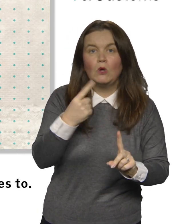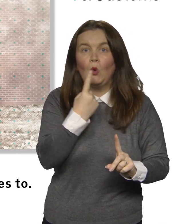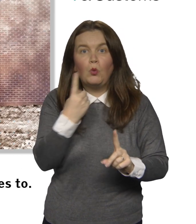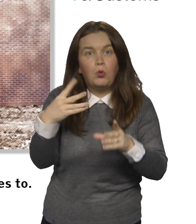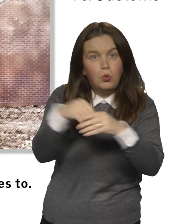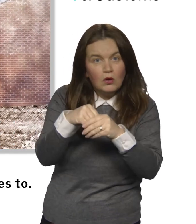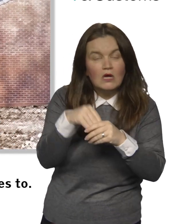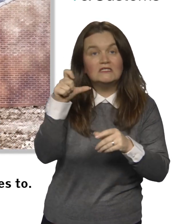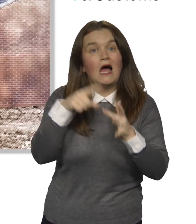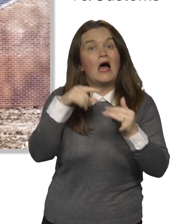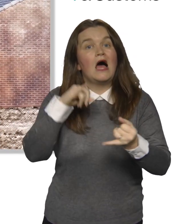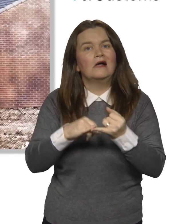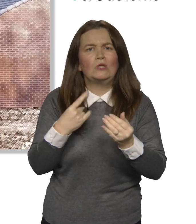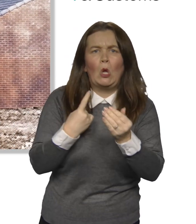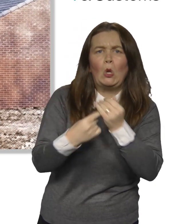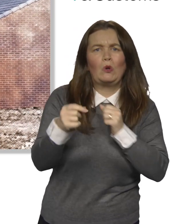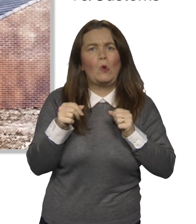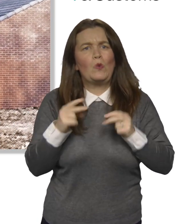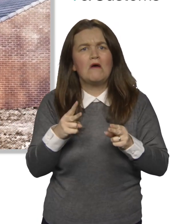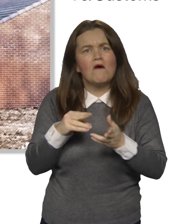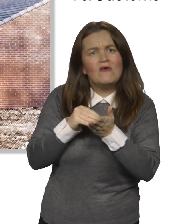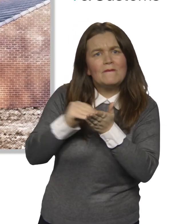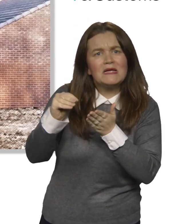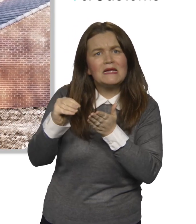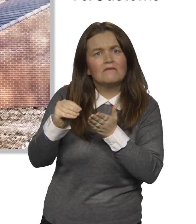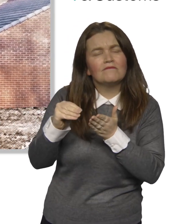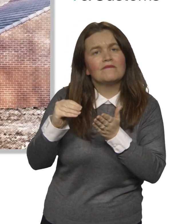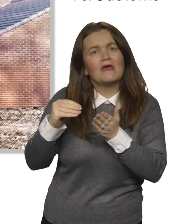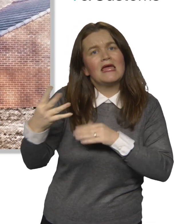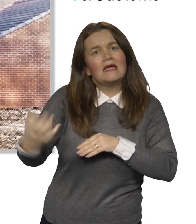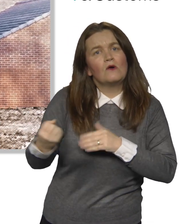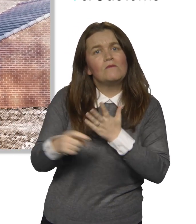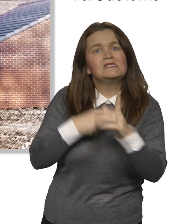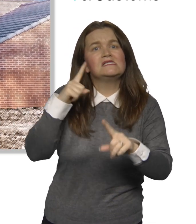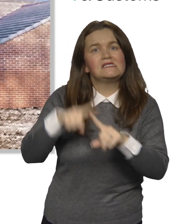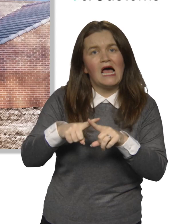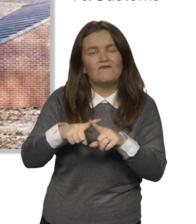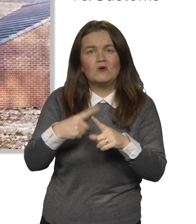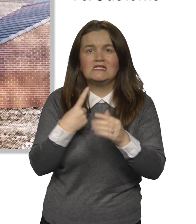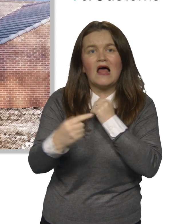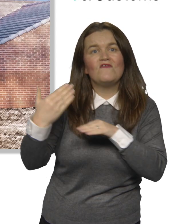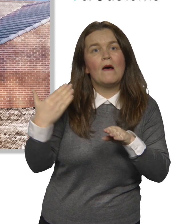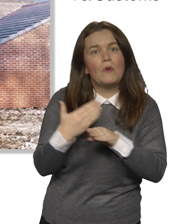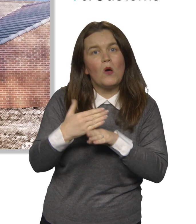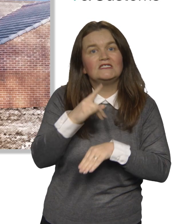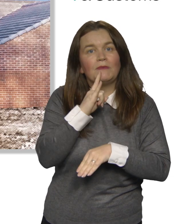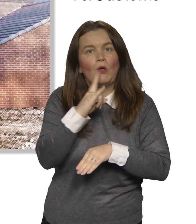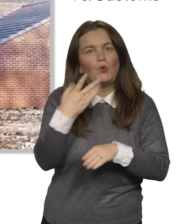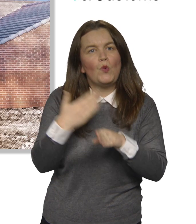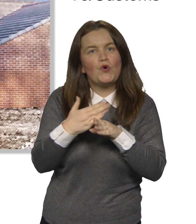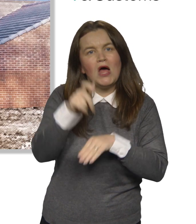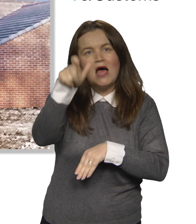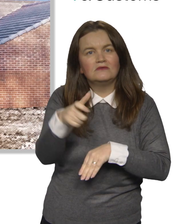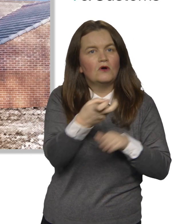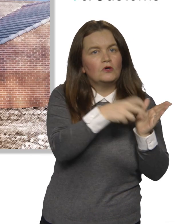and who it applies to. CIS is a unique way of paying income tax for self-employed people who work as subcontractors in the construction